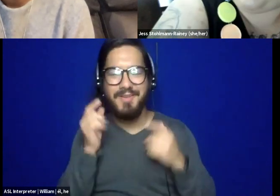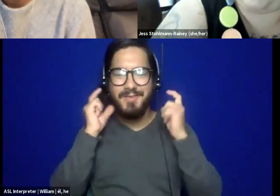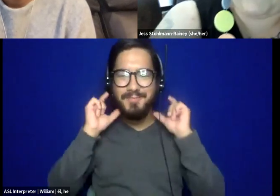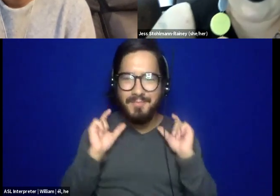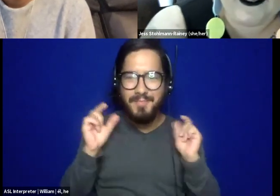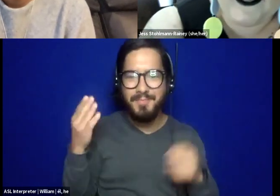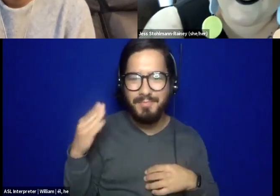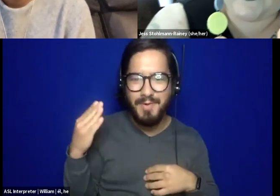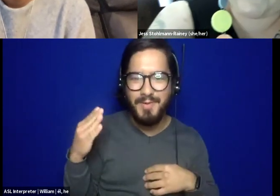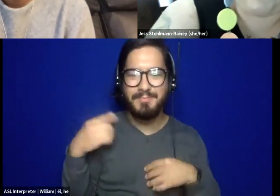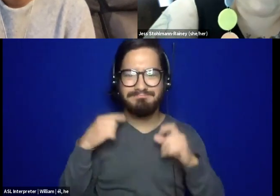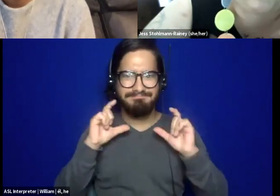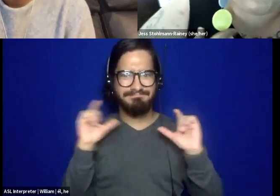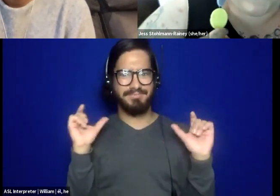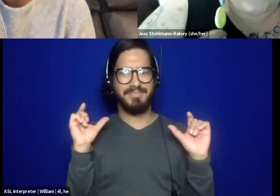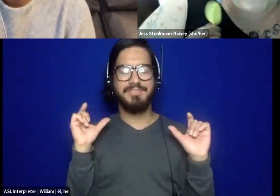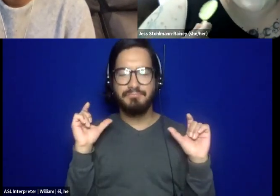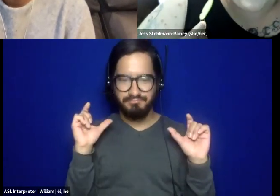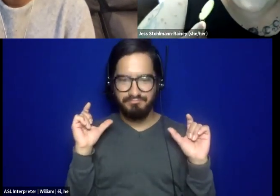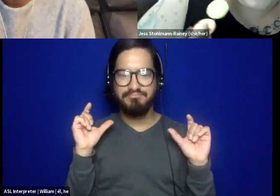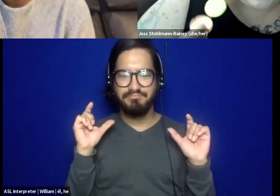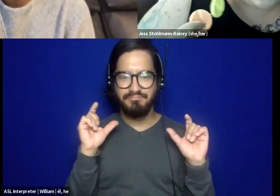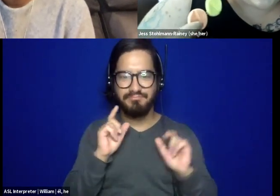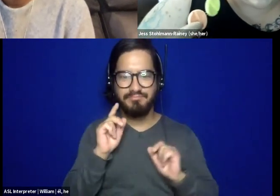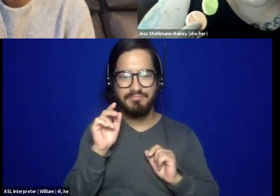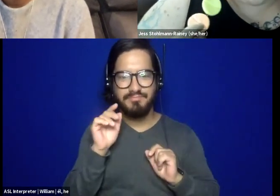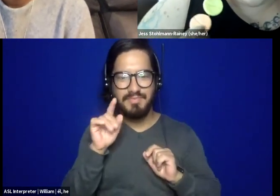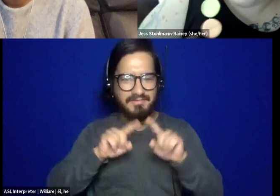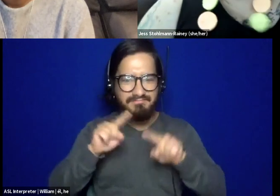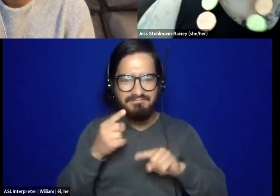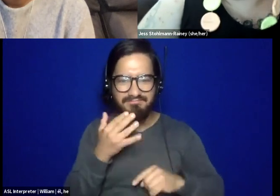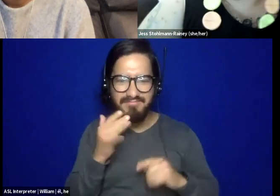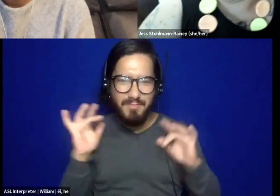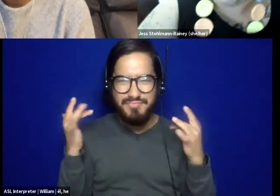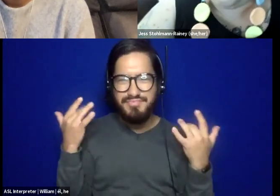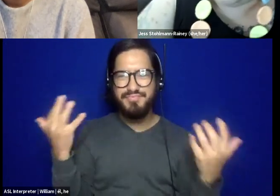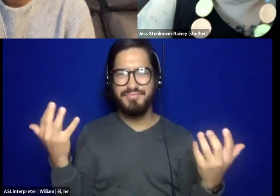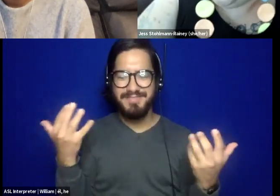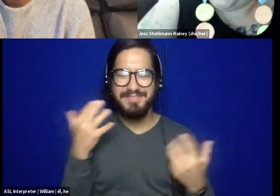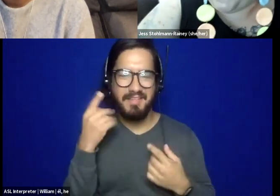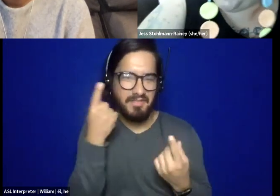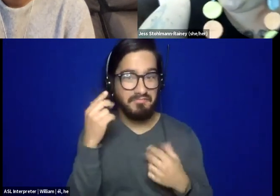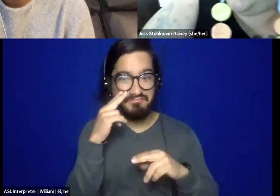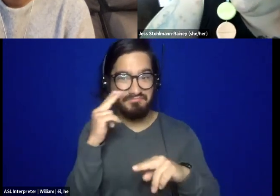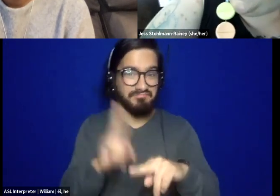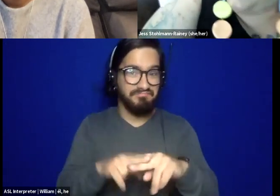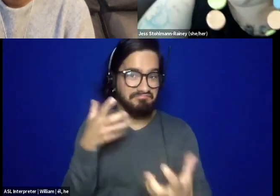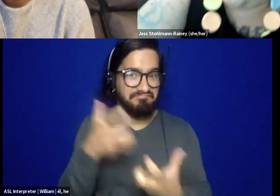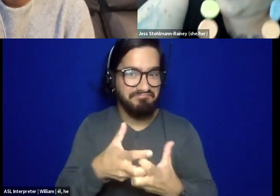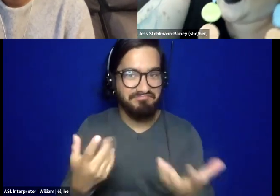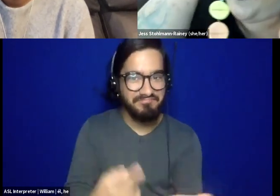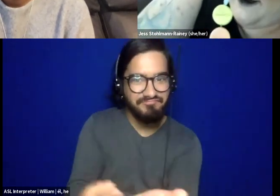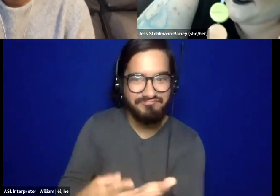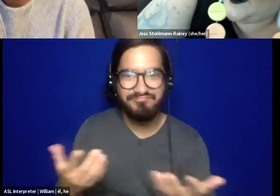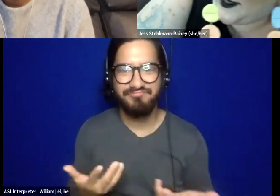have big plastic earrings on that are shaped like psychiatric medications. I thought they were funny for this topic a